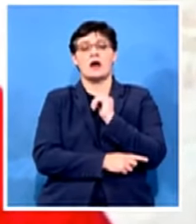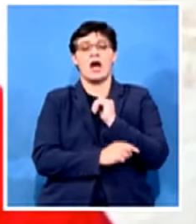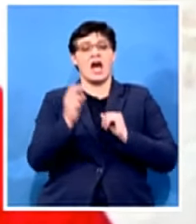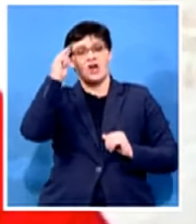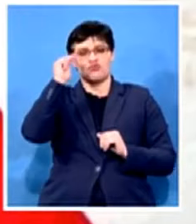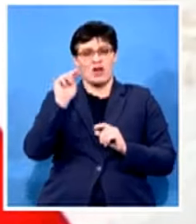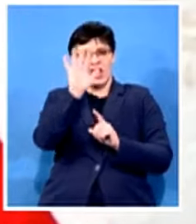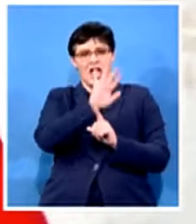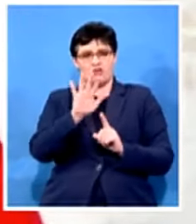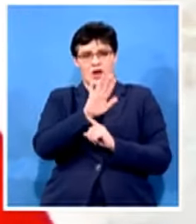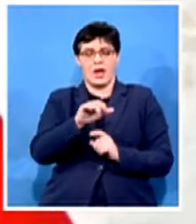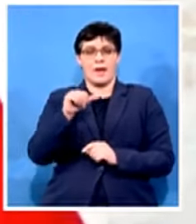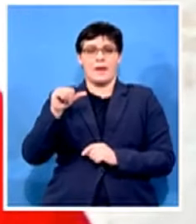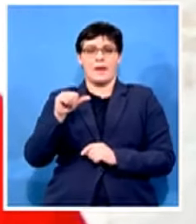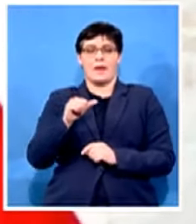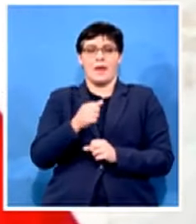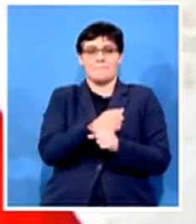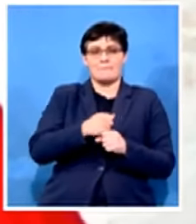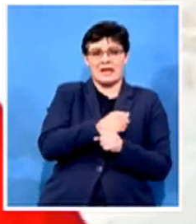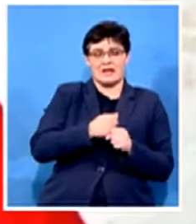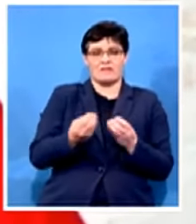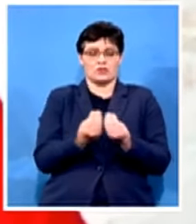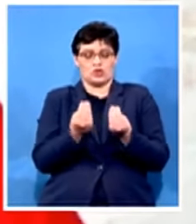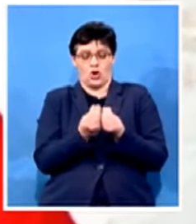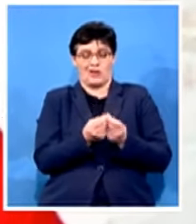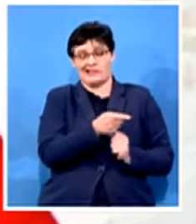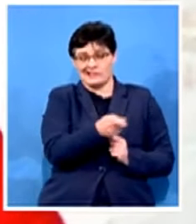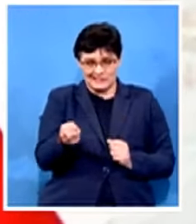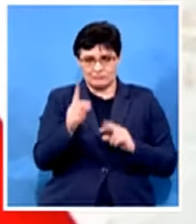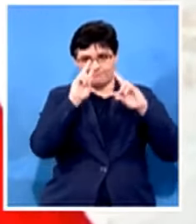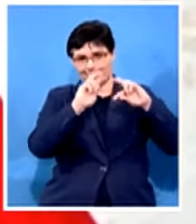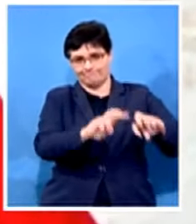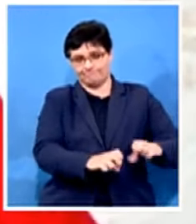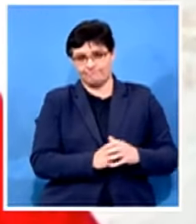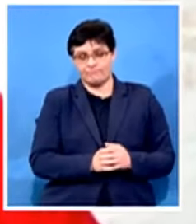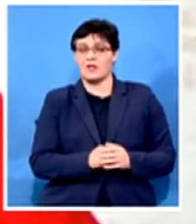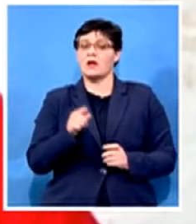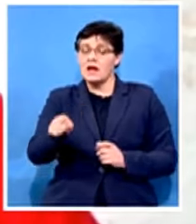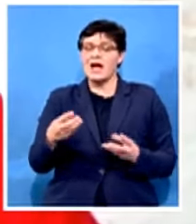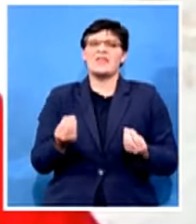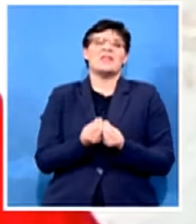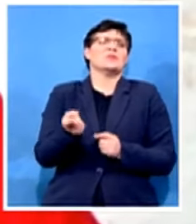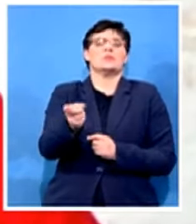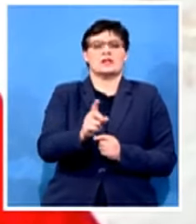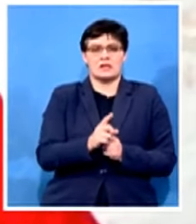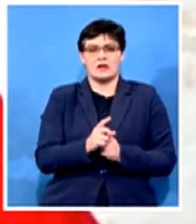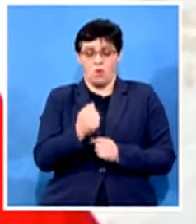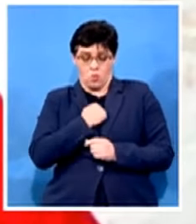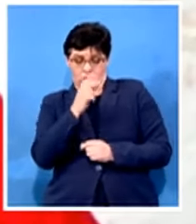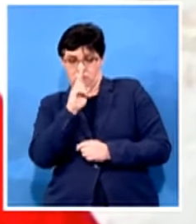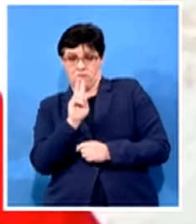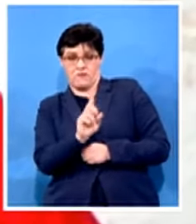stock outs these ladies and gentlemen were things that in our view we're ensuring that the department